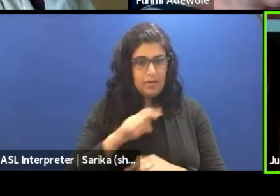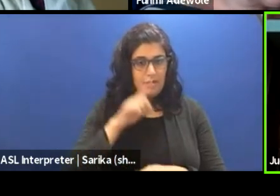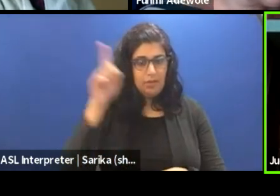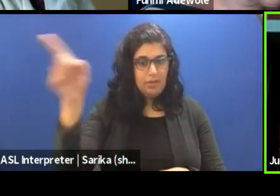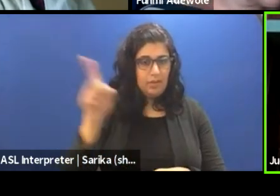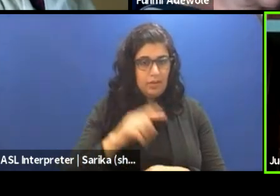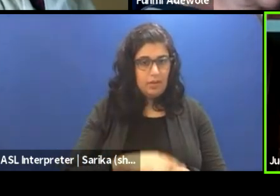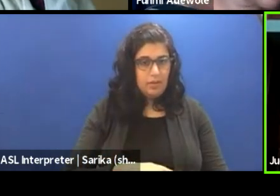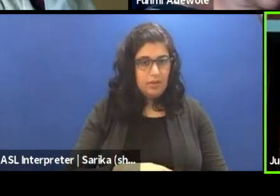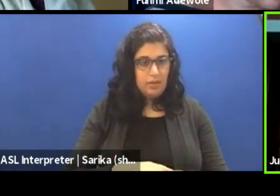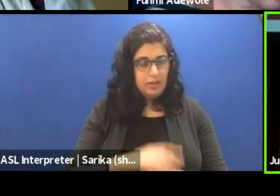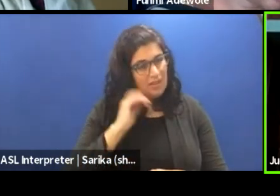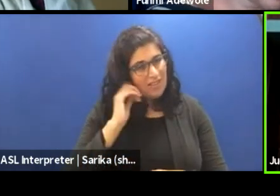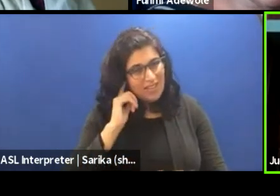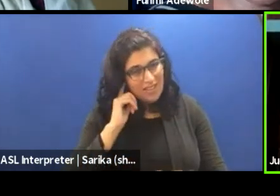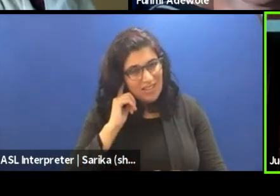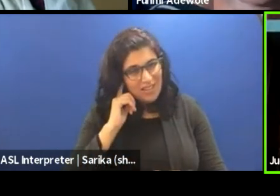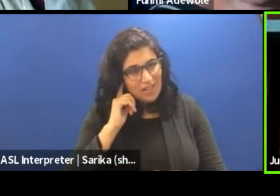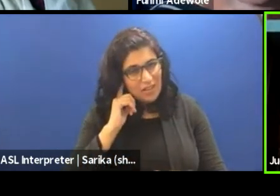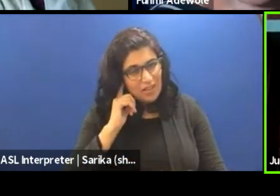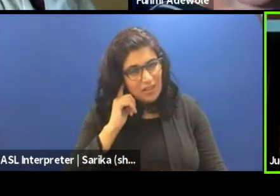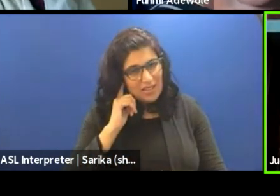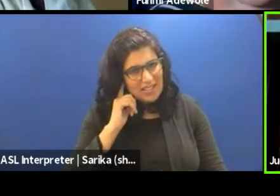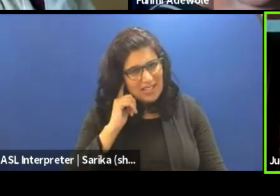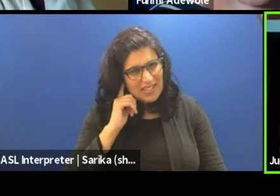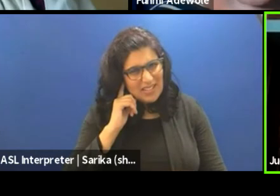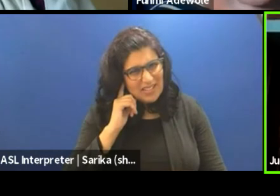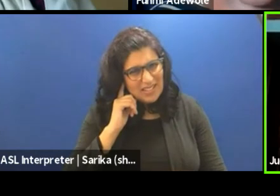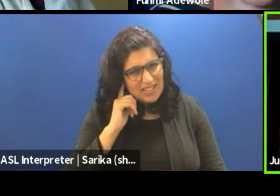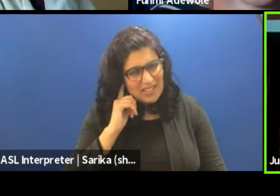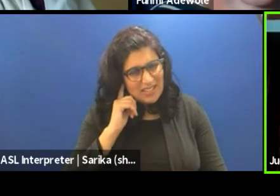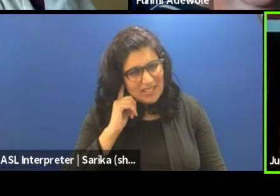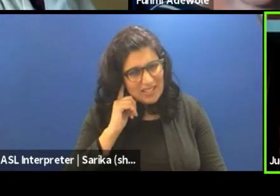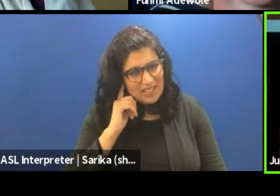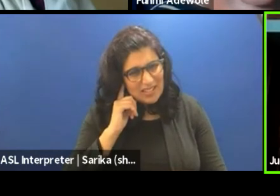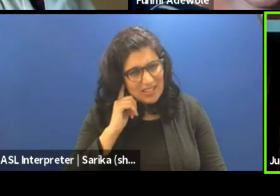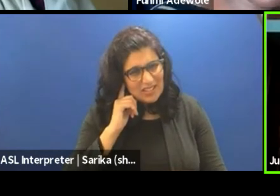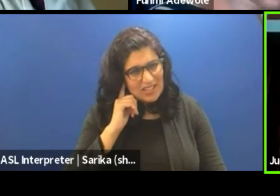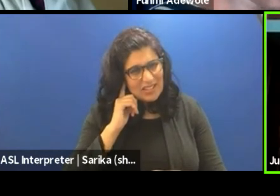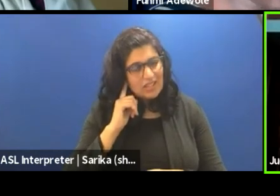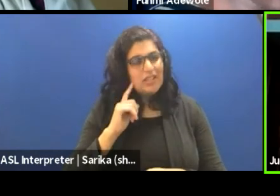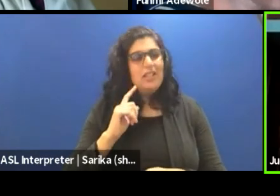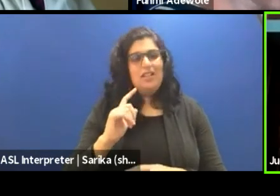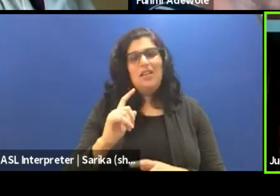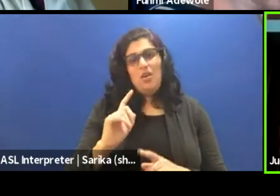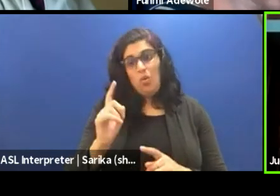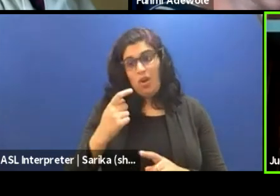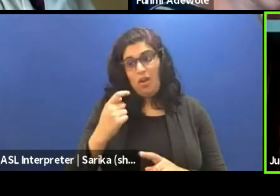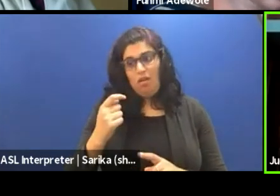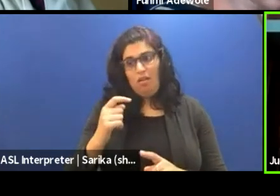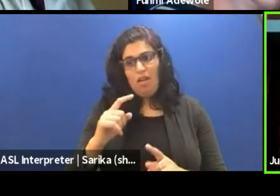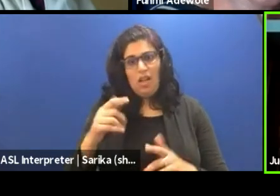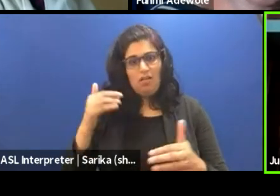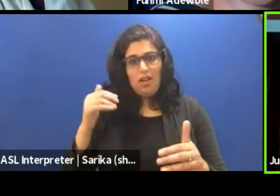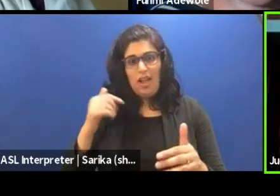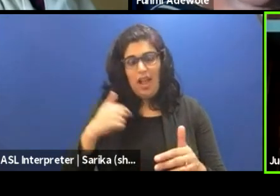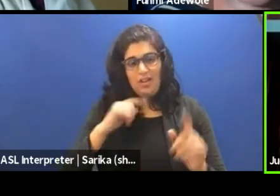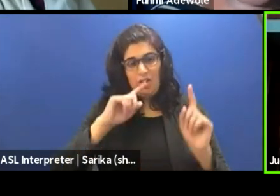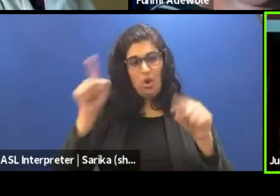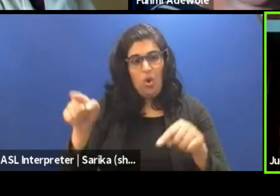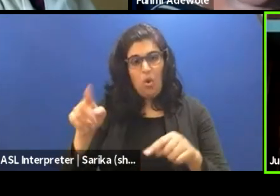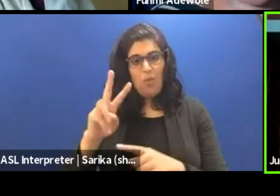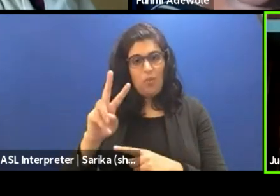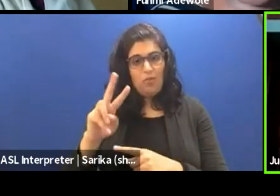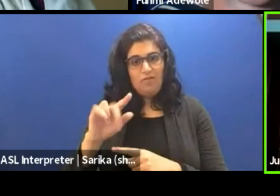which is when I was in and I had to go back there to tell a story about a village